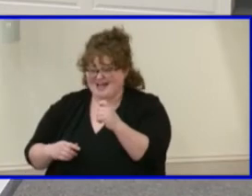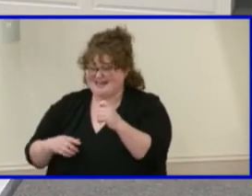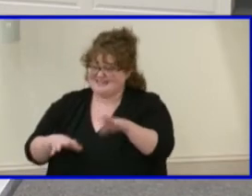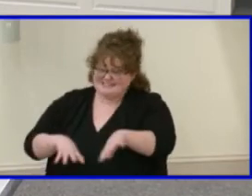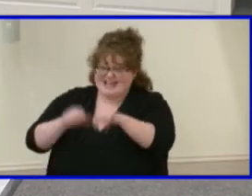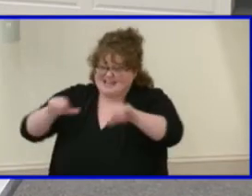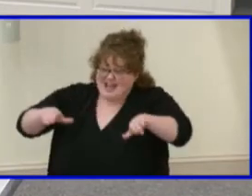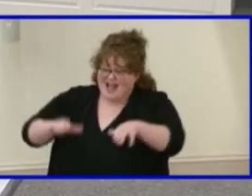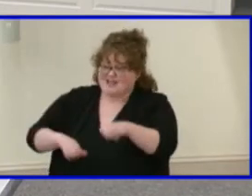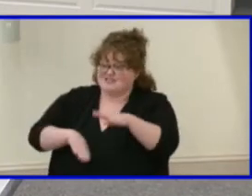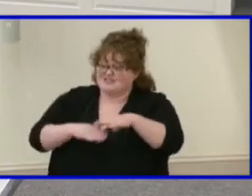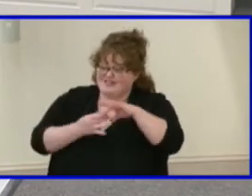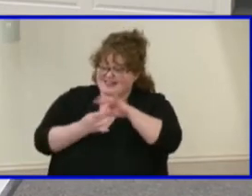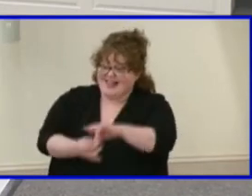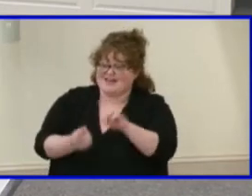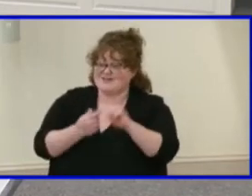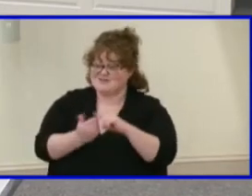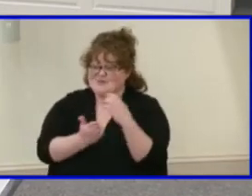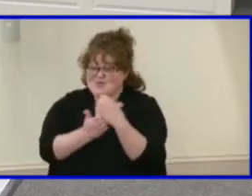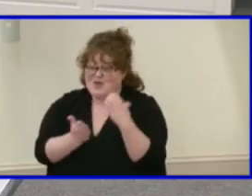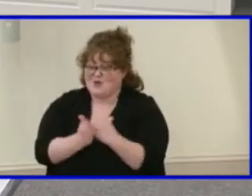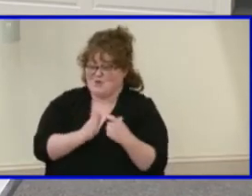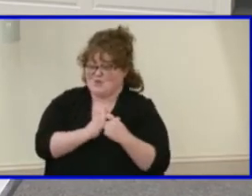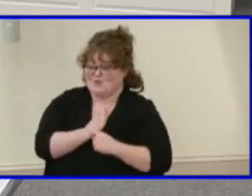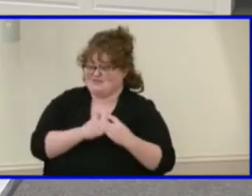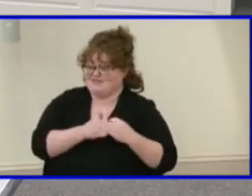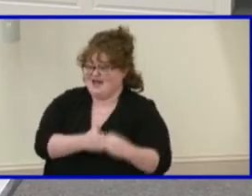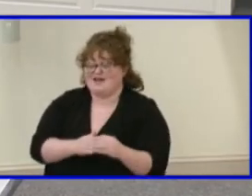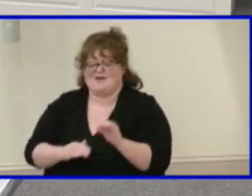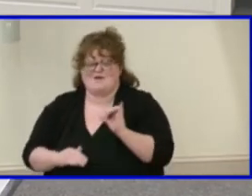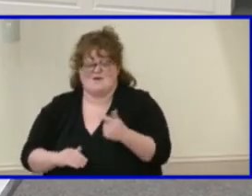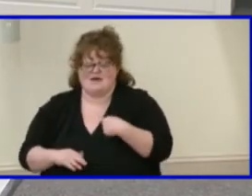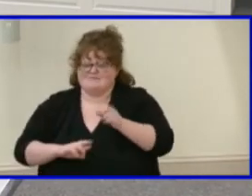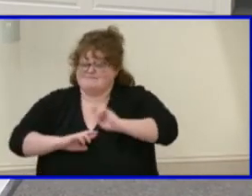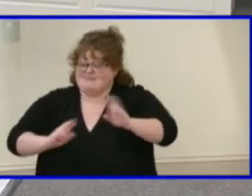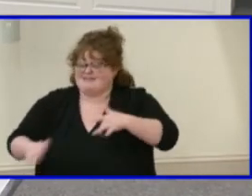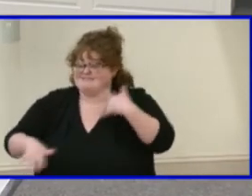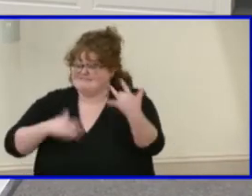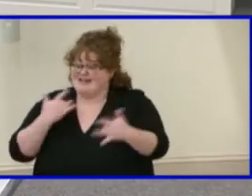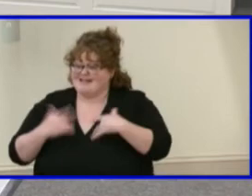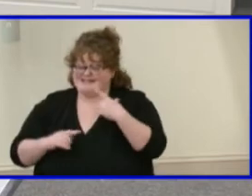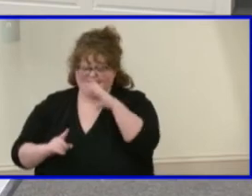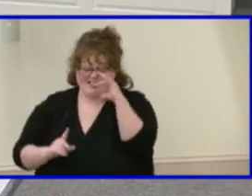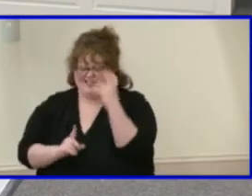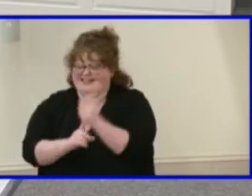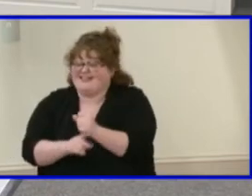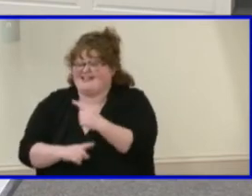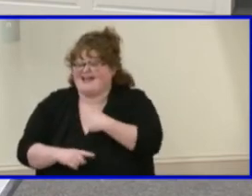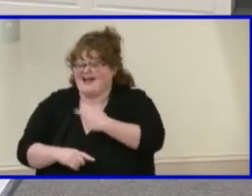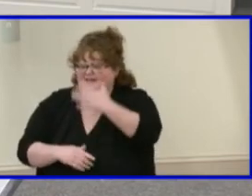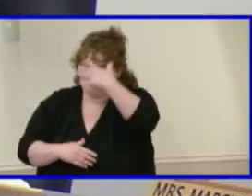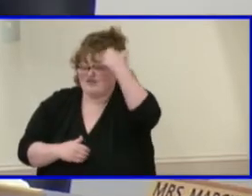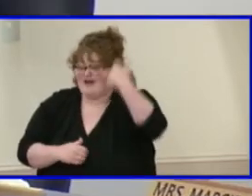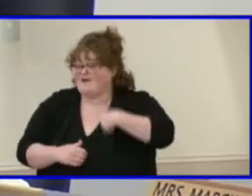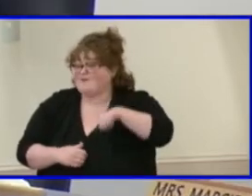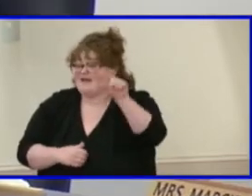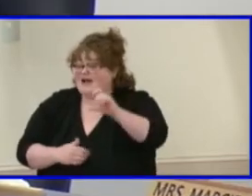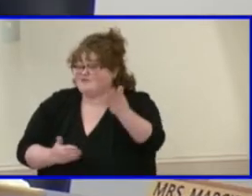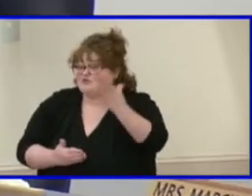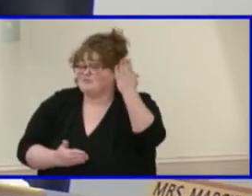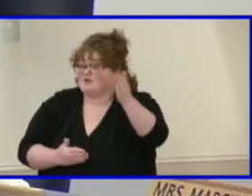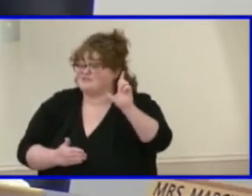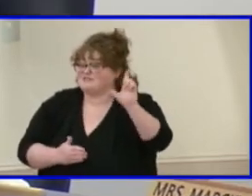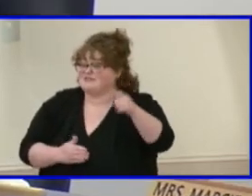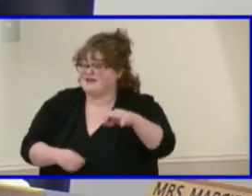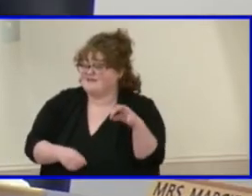if you don't want to do that, we can. we are so ready. I apologize. I was, um, sucked into the robust and wonderful discussion about all that it